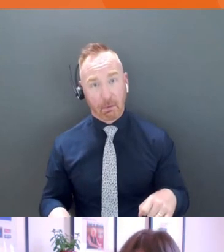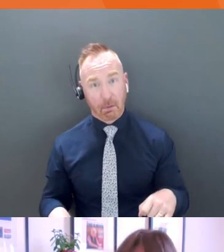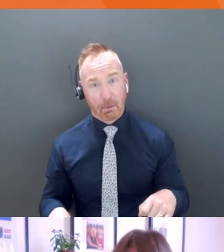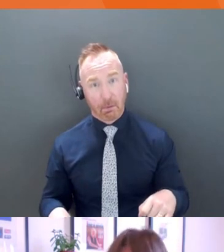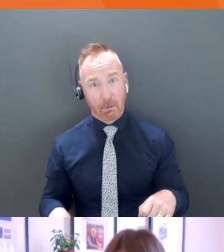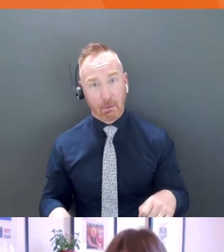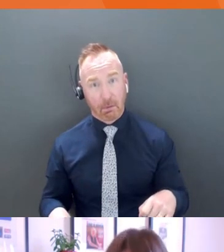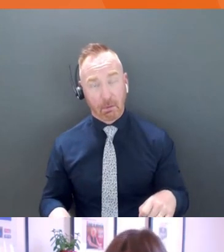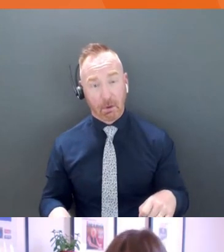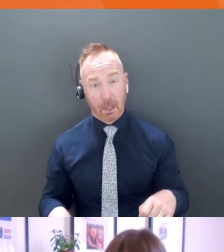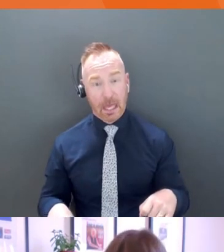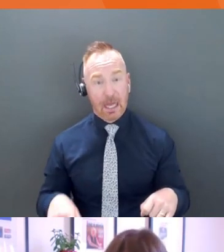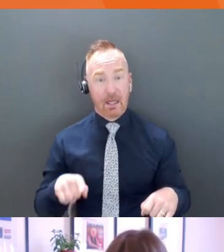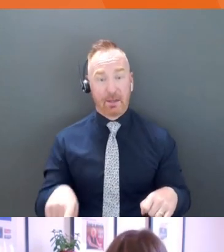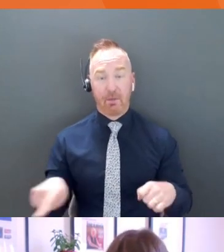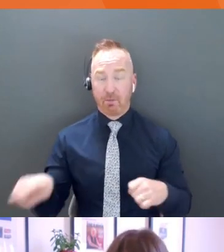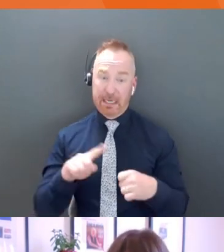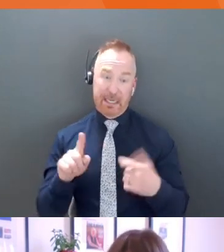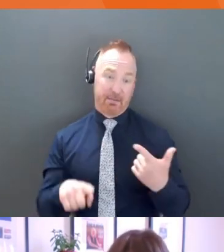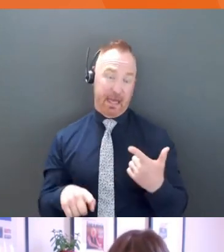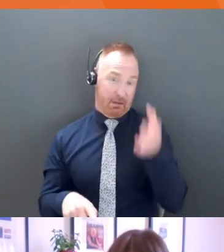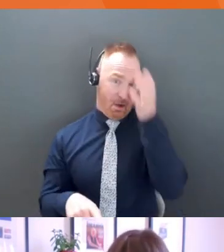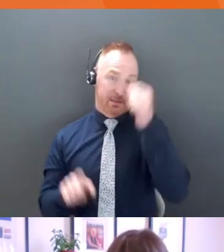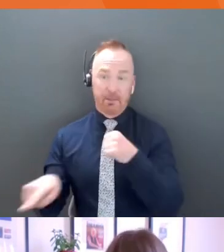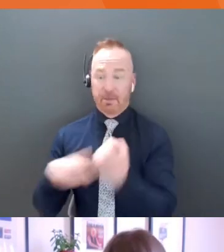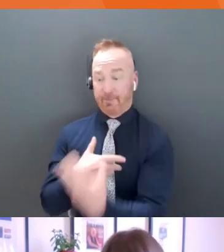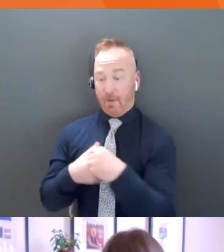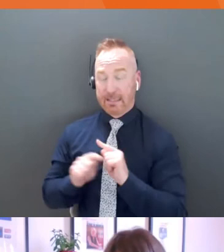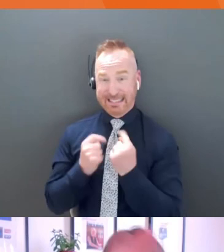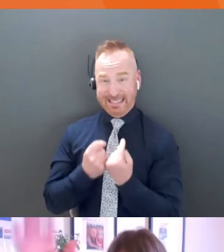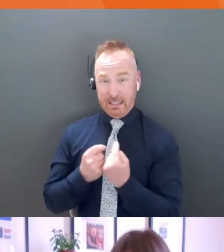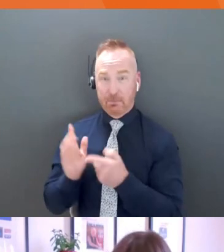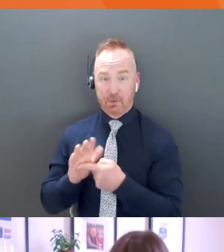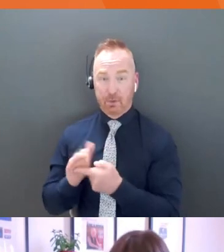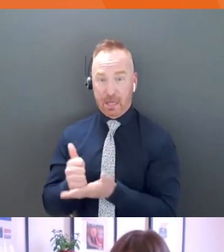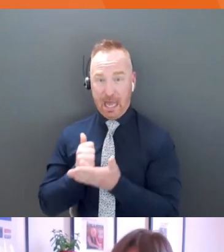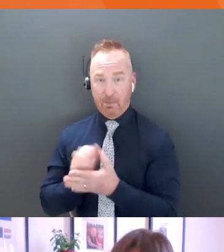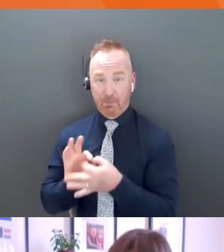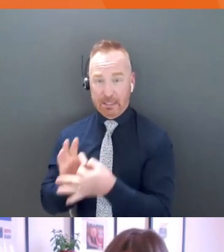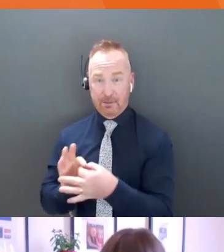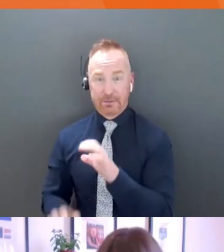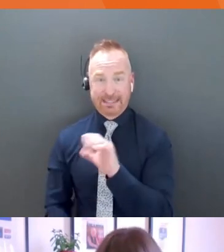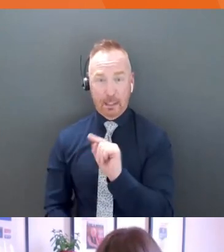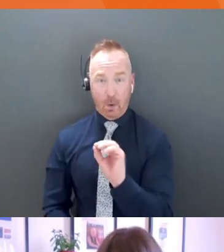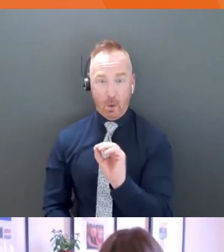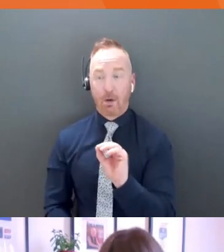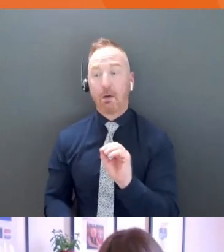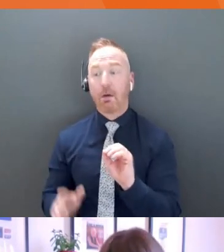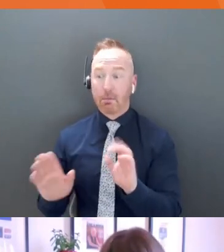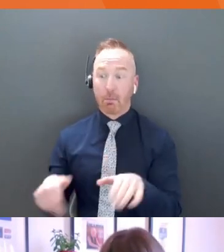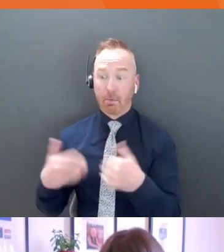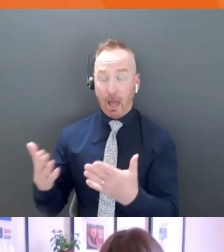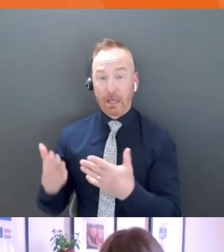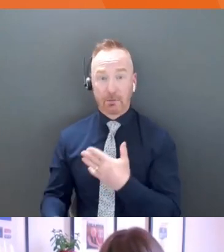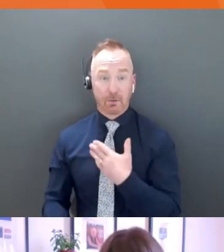the premise is that you want them to join your team to help with CTO. Then yeah, they, this gives them a really good idea. And oftentimes as startups,